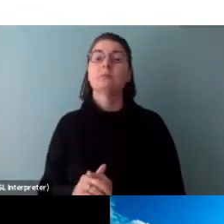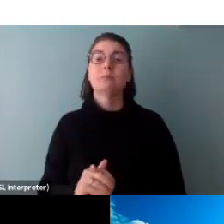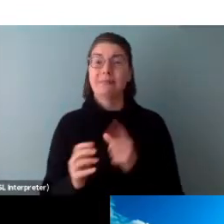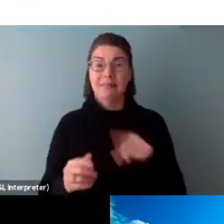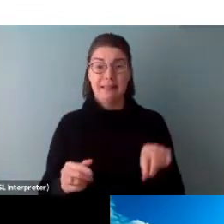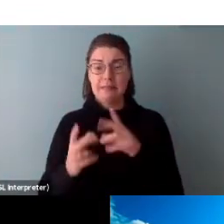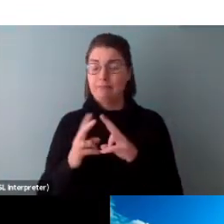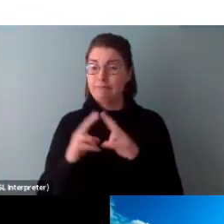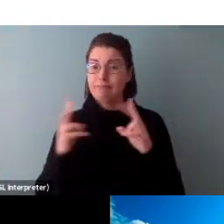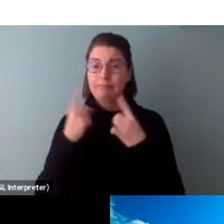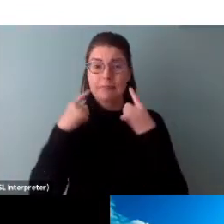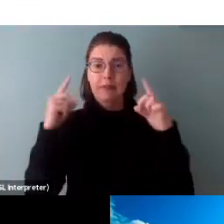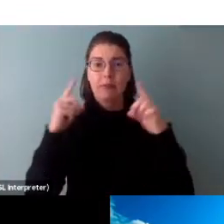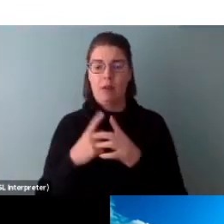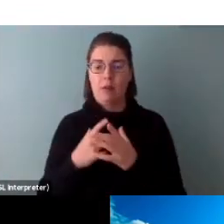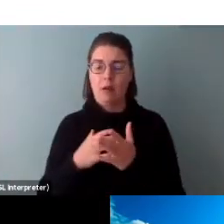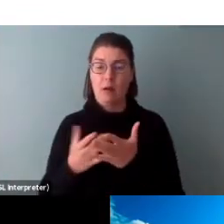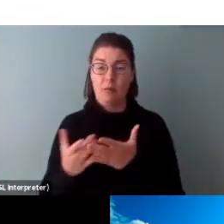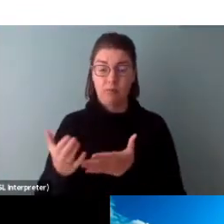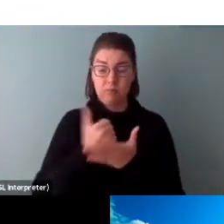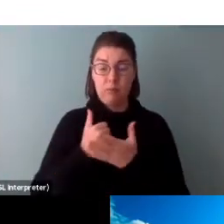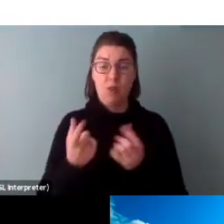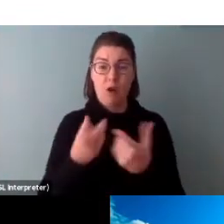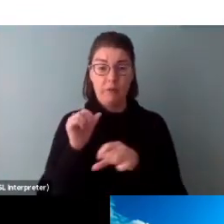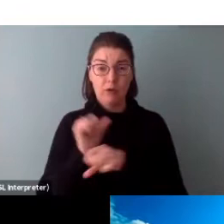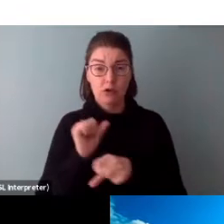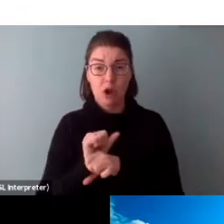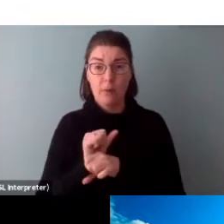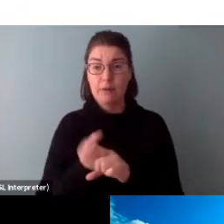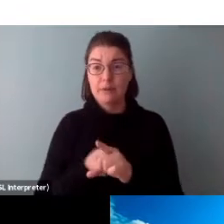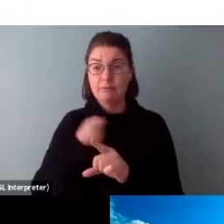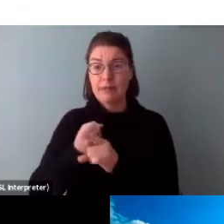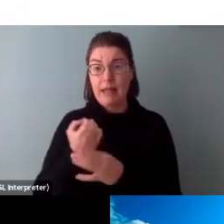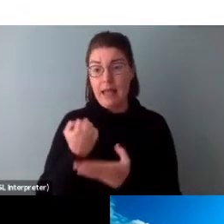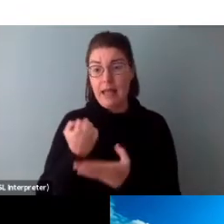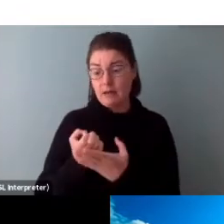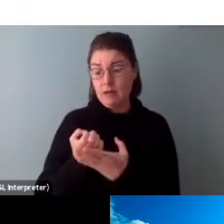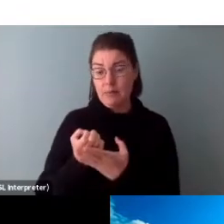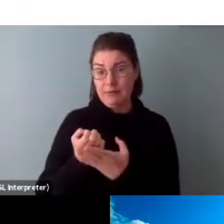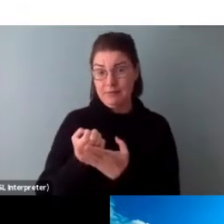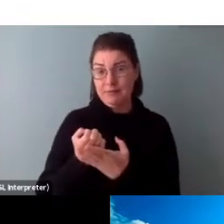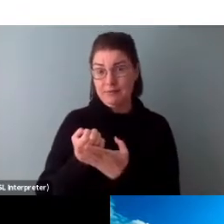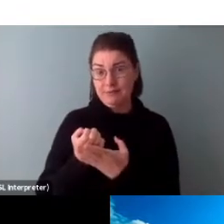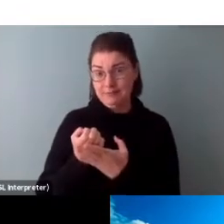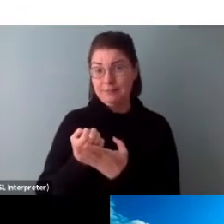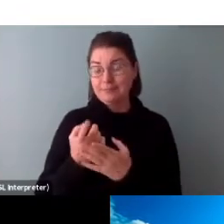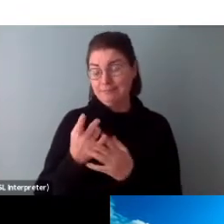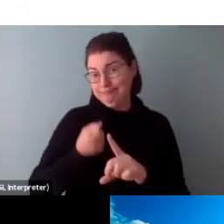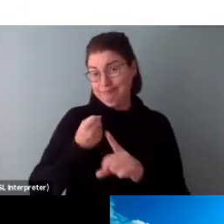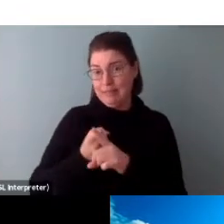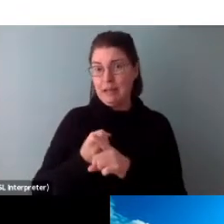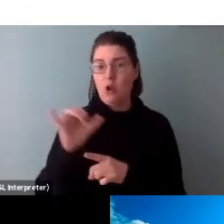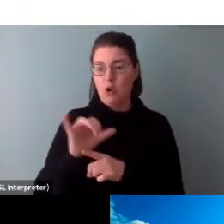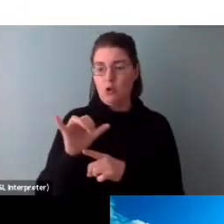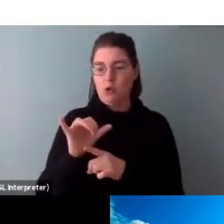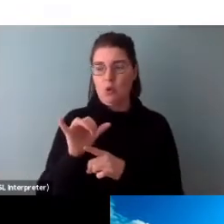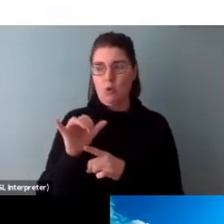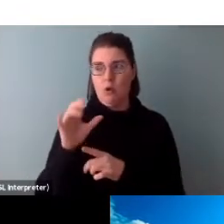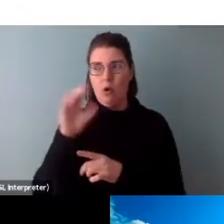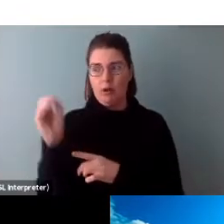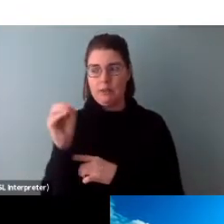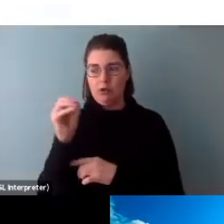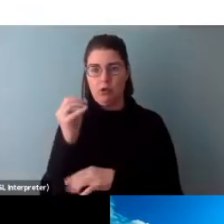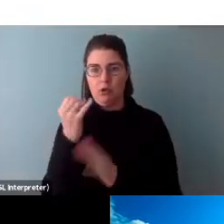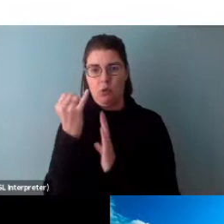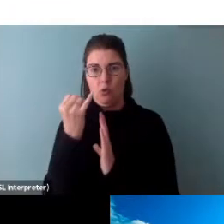also generated thousands of jobs, significant economic benefits, and elevated the profile of Ontario artists